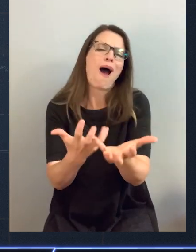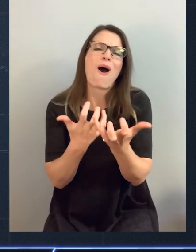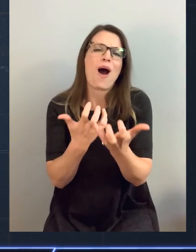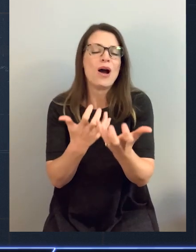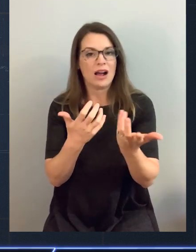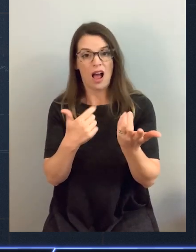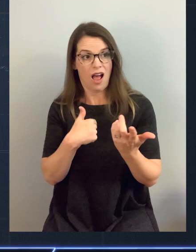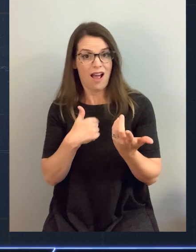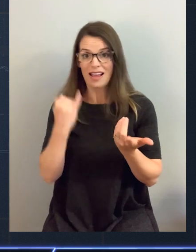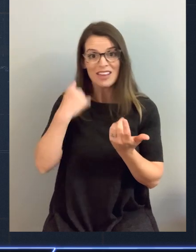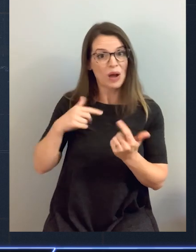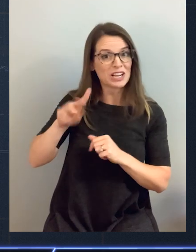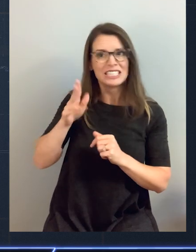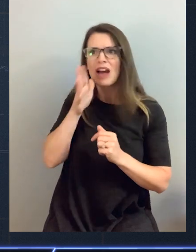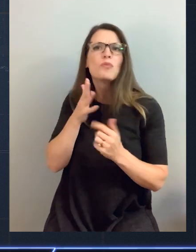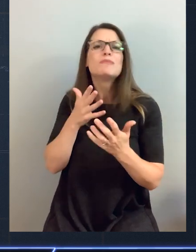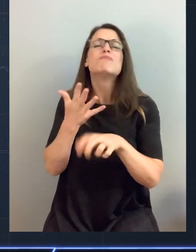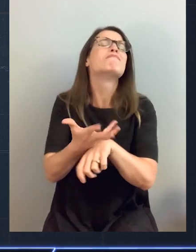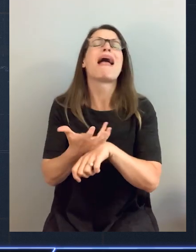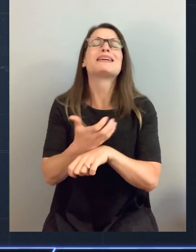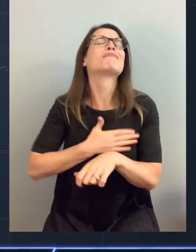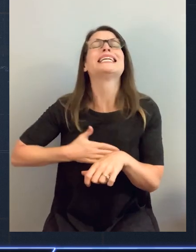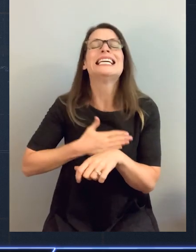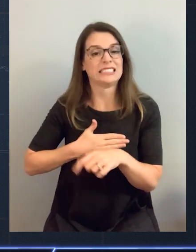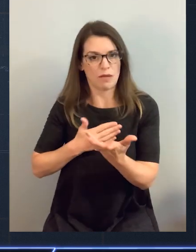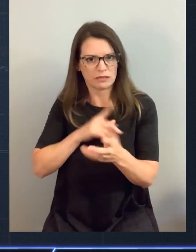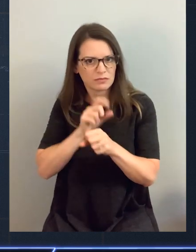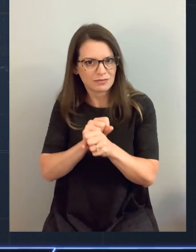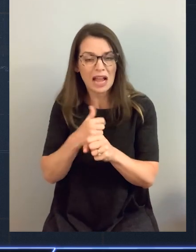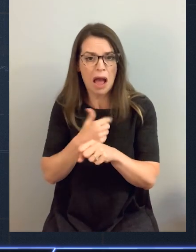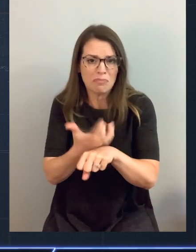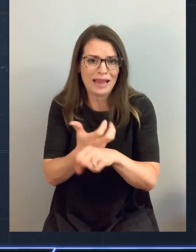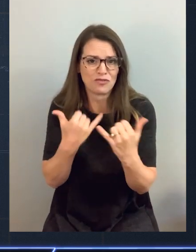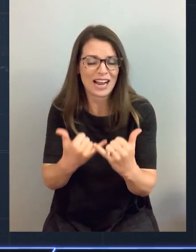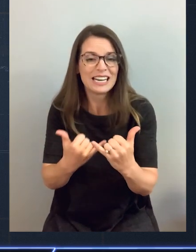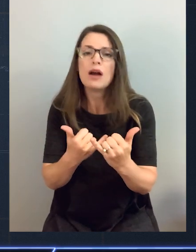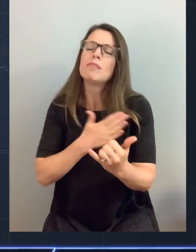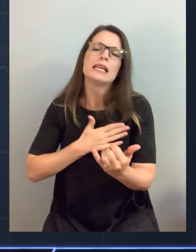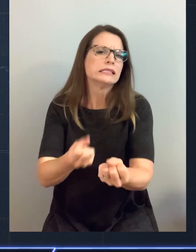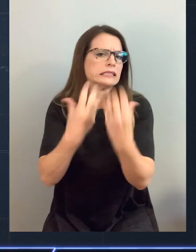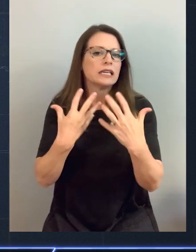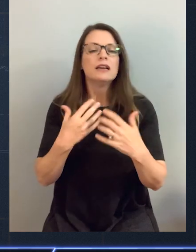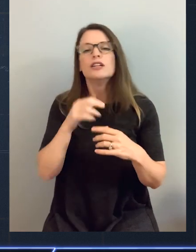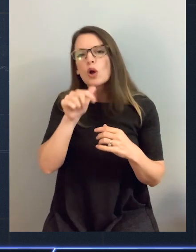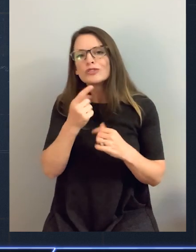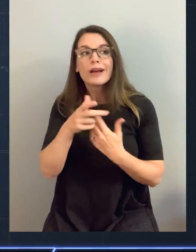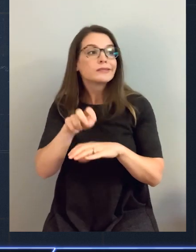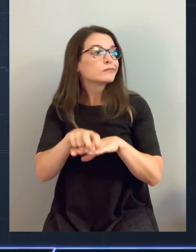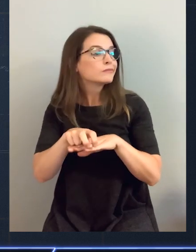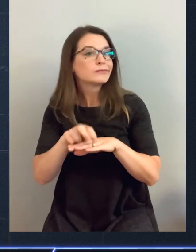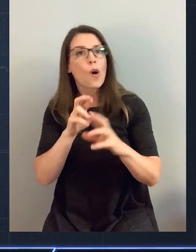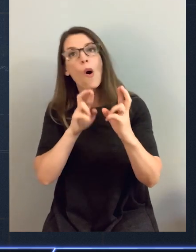TV personality, I'd be begging you for your feedback at this point. Okay, I'll beg you. We desperately need your feedback. Just send it to us. Don't just sit